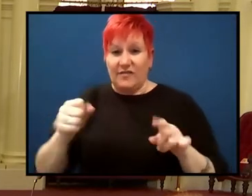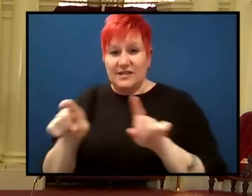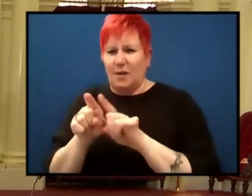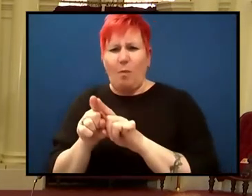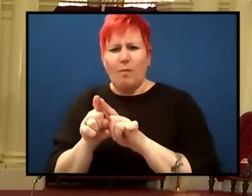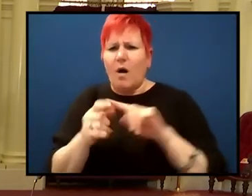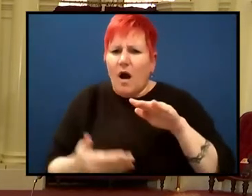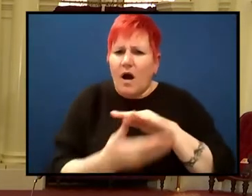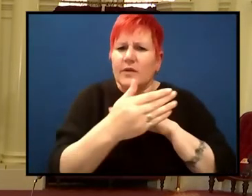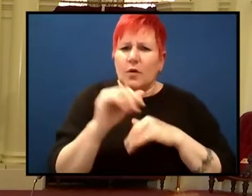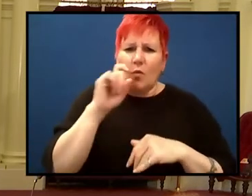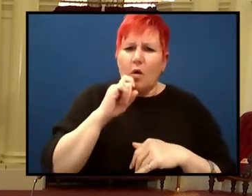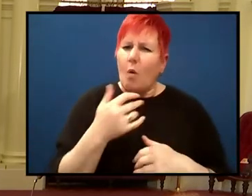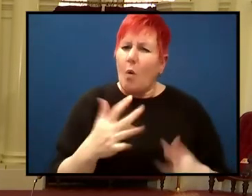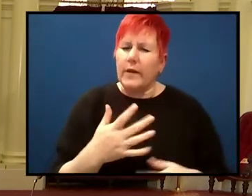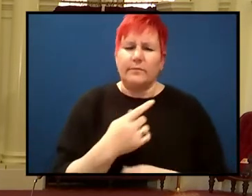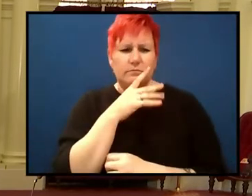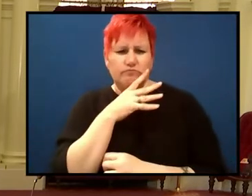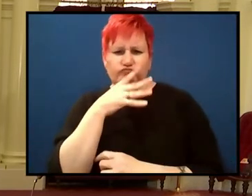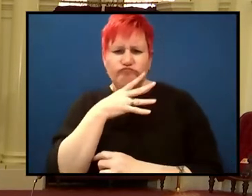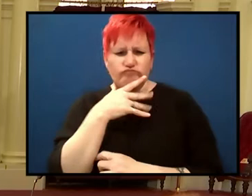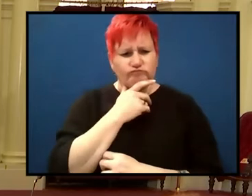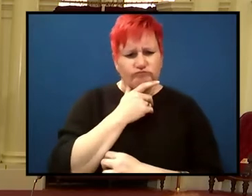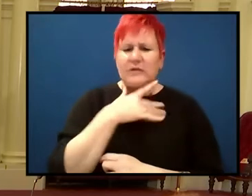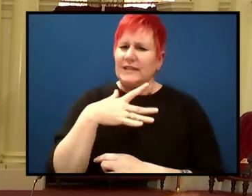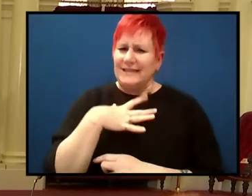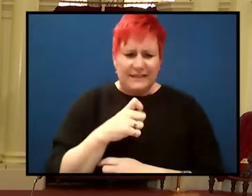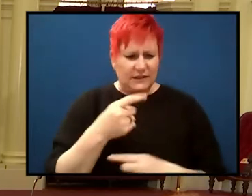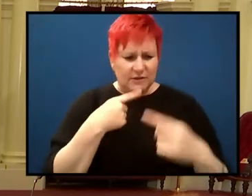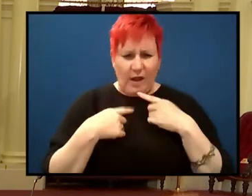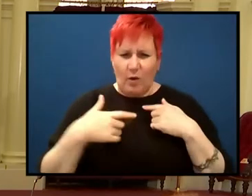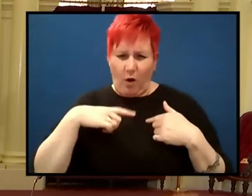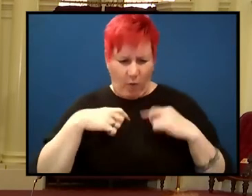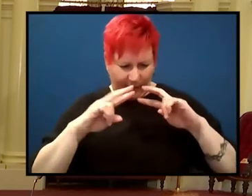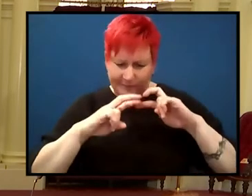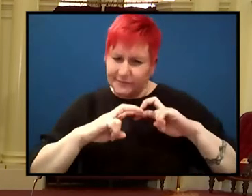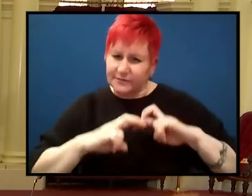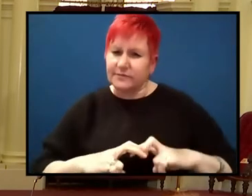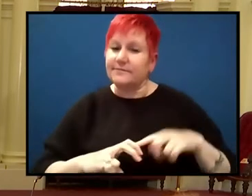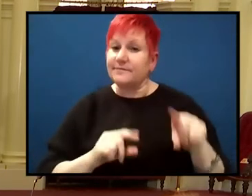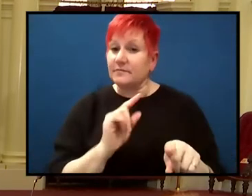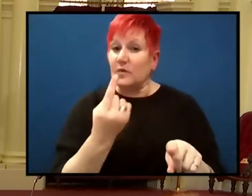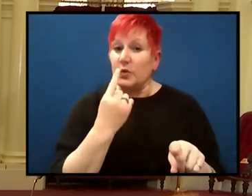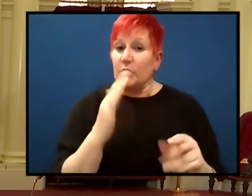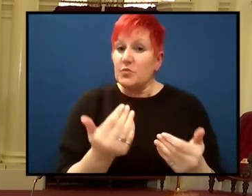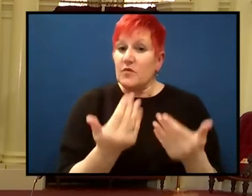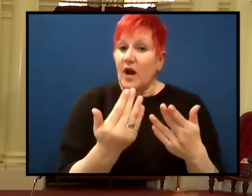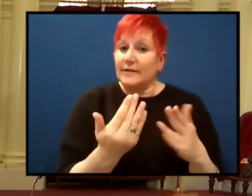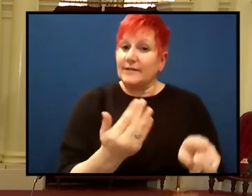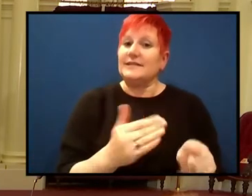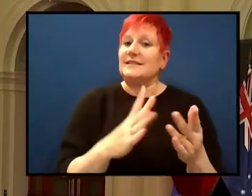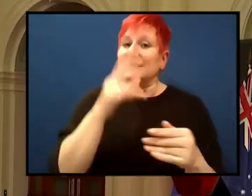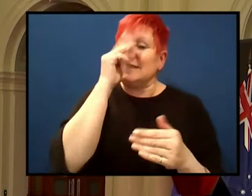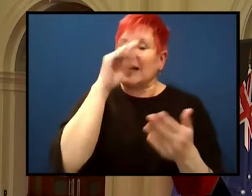we had no idea. And it required a radical explanation. And that explanation was provided by a young PhD student